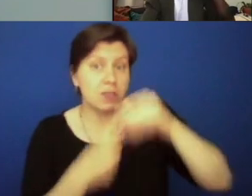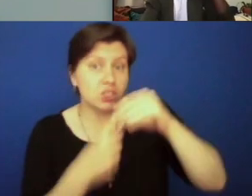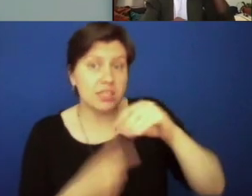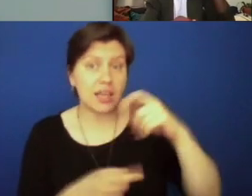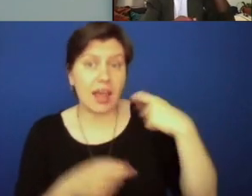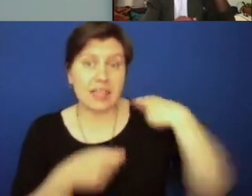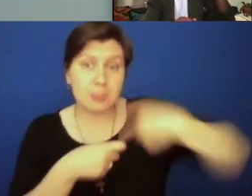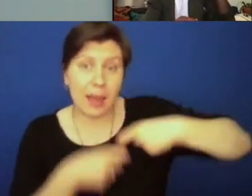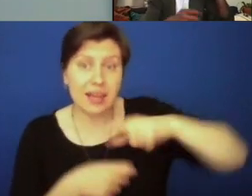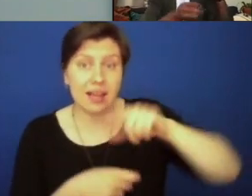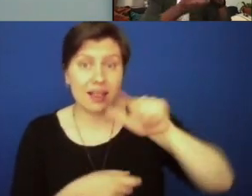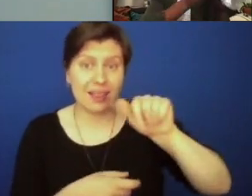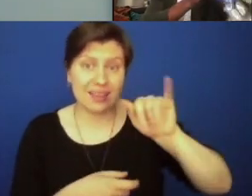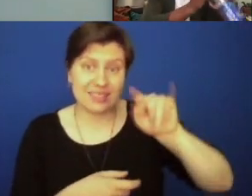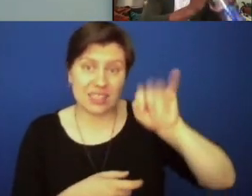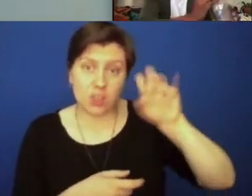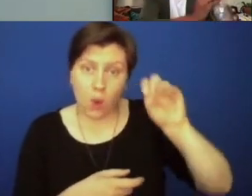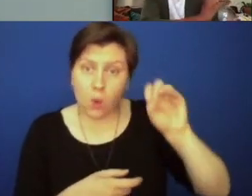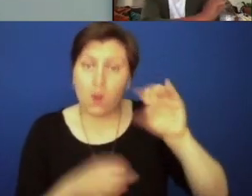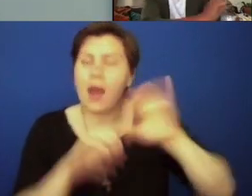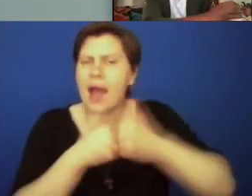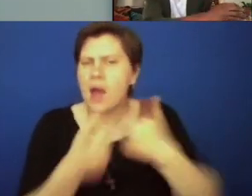And how do we better understand that moving forward?